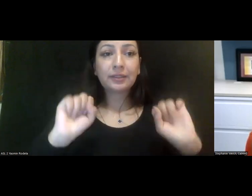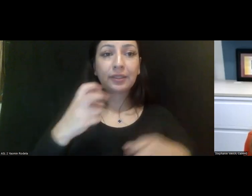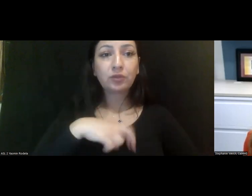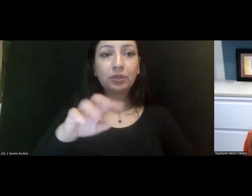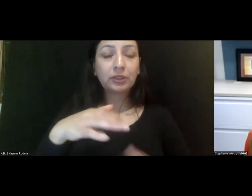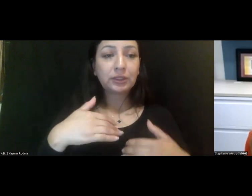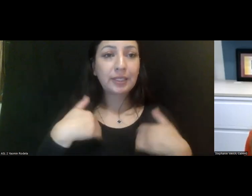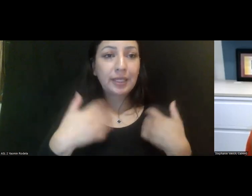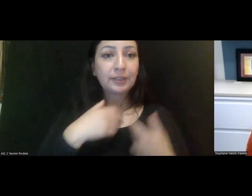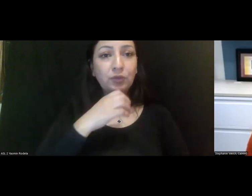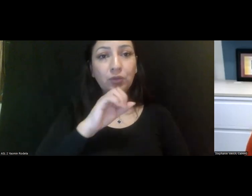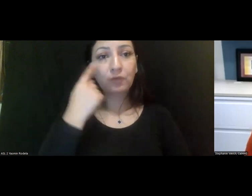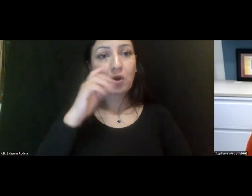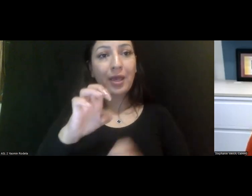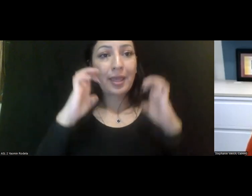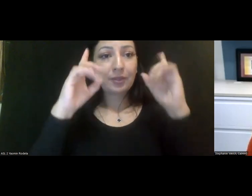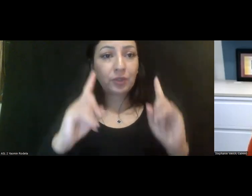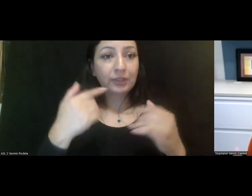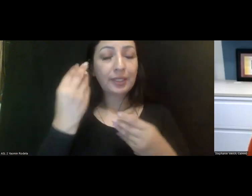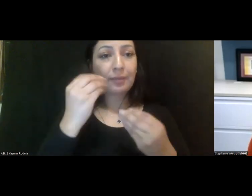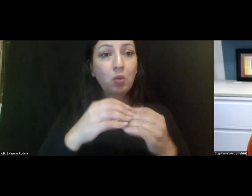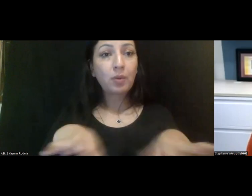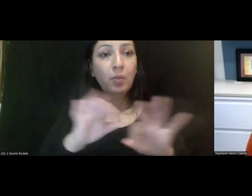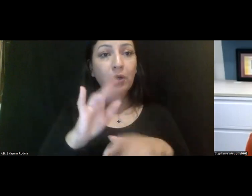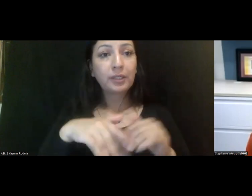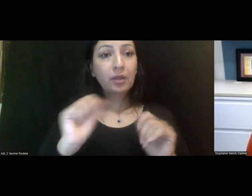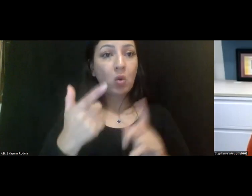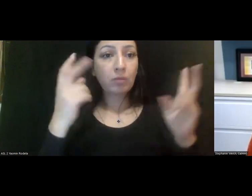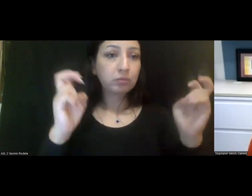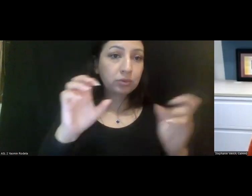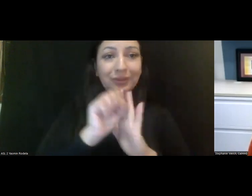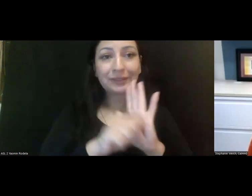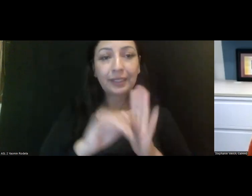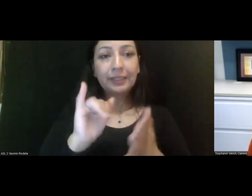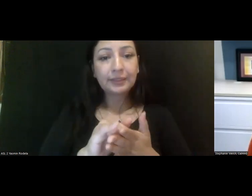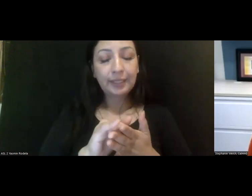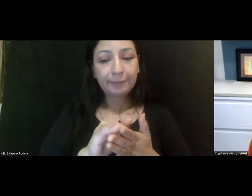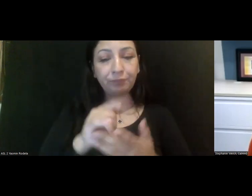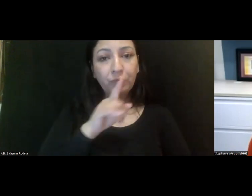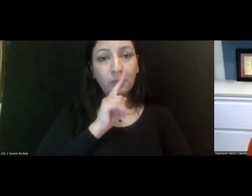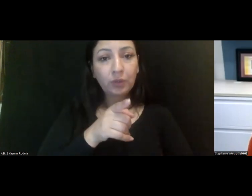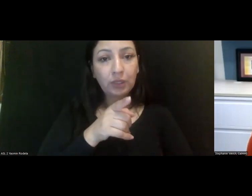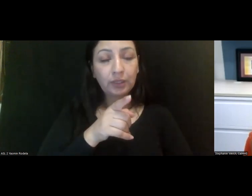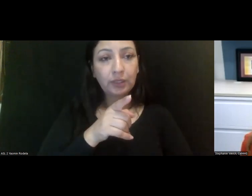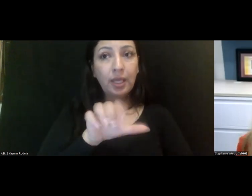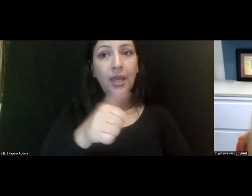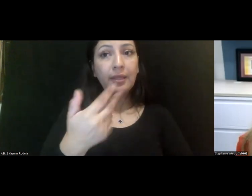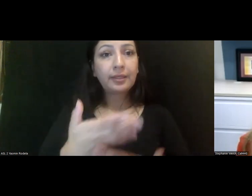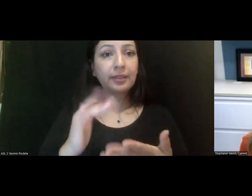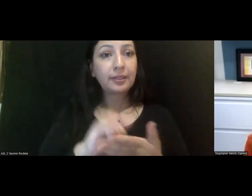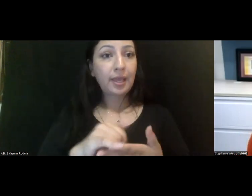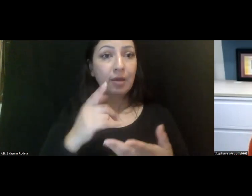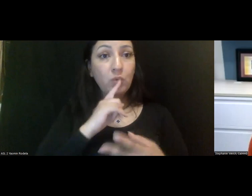youth for education, um, um, think more important than all the quote-unquote seats is, um, really another thing that kind of